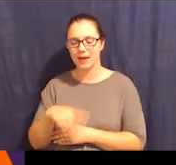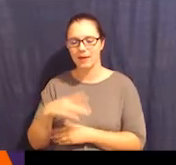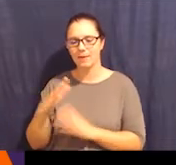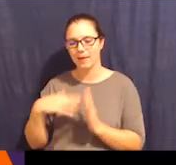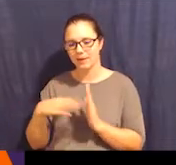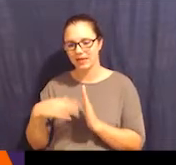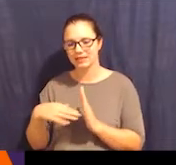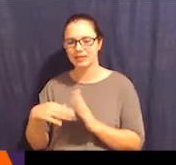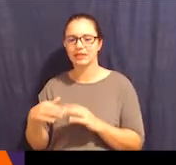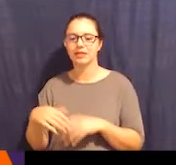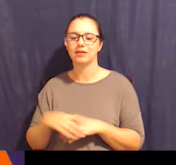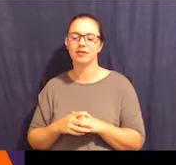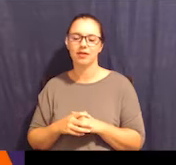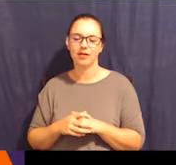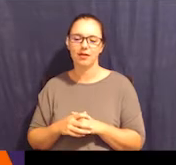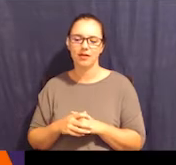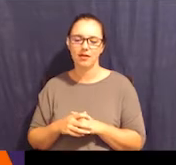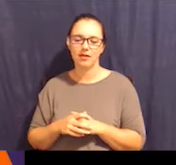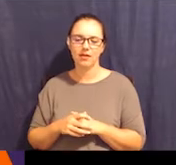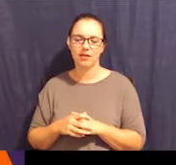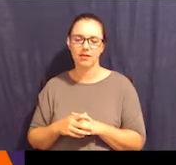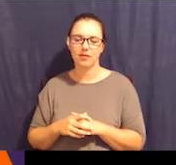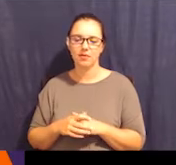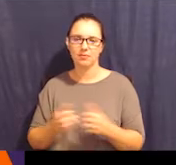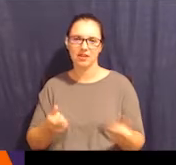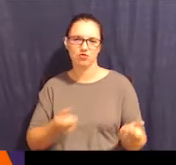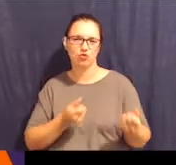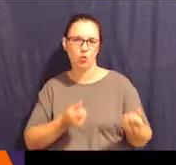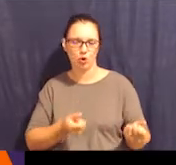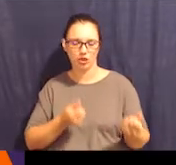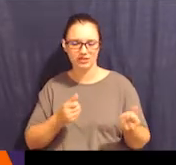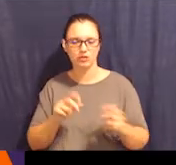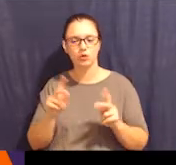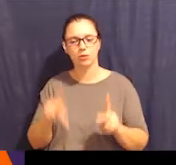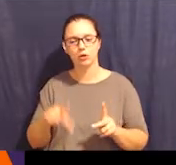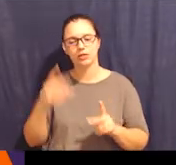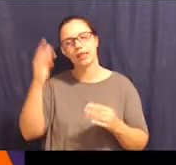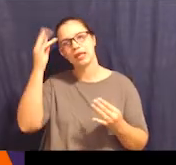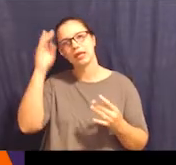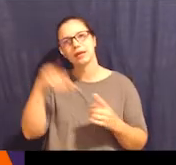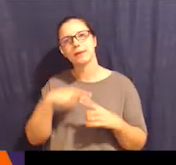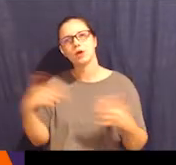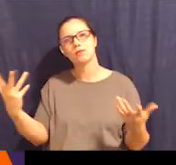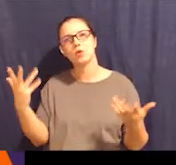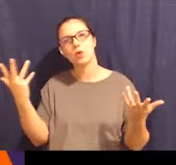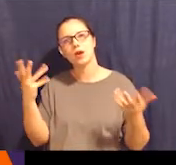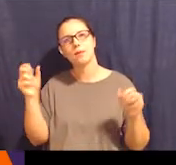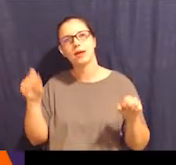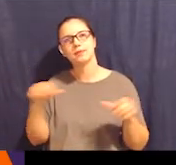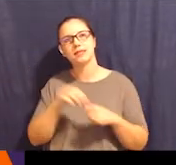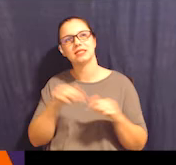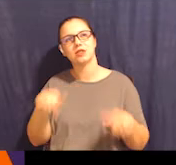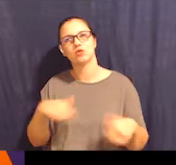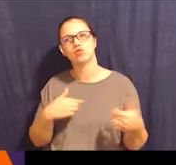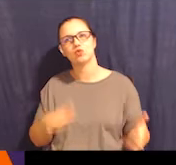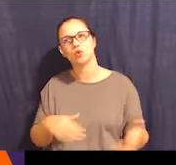a painting of nature, and then a set of drawers. So the person sort of thinking about what are all the possibilities in this room and